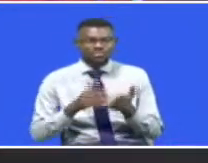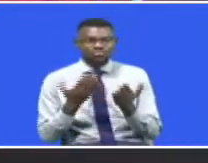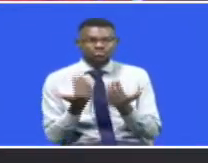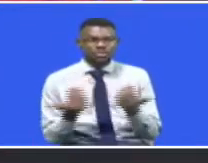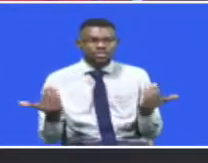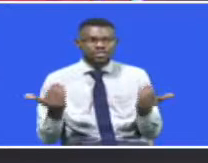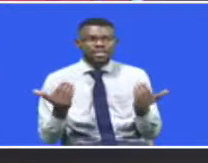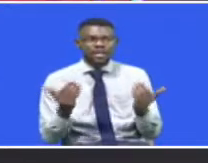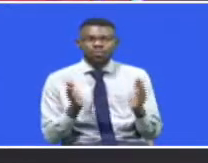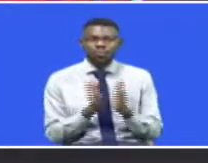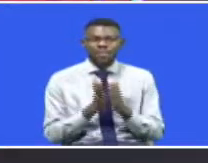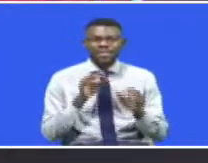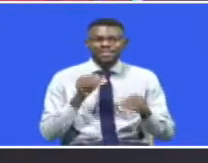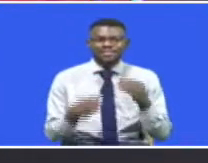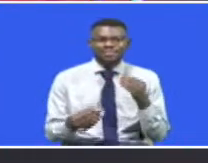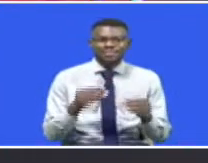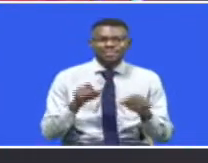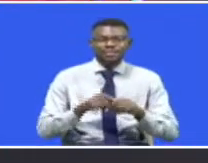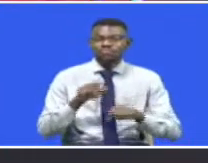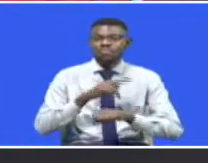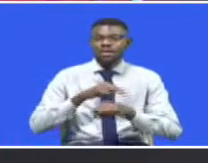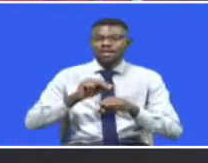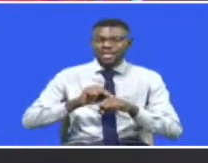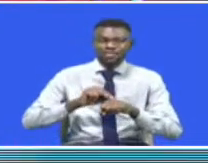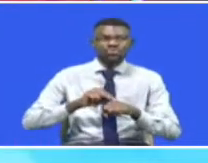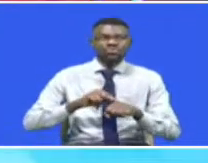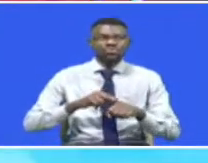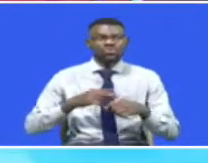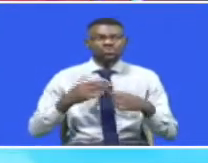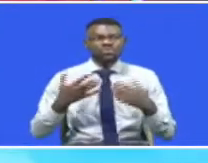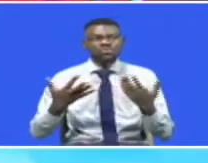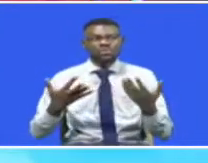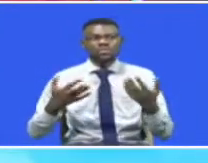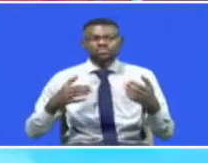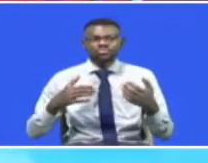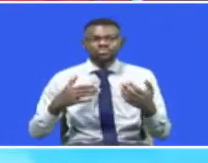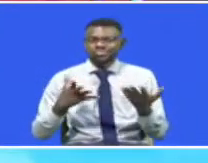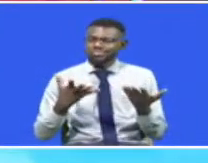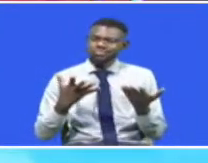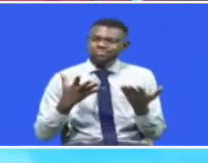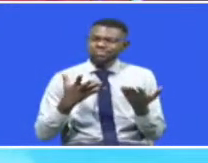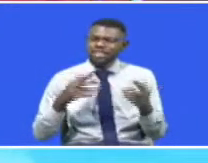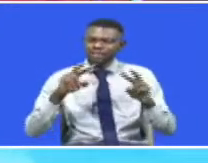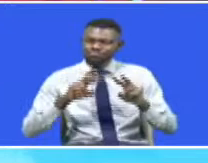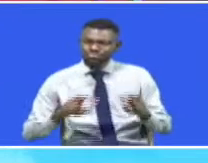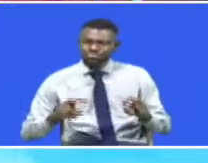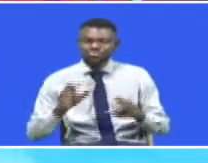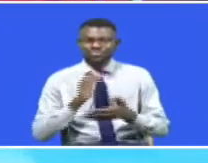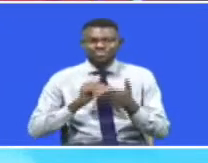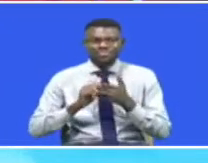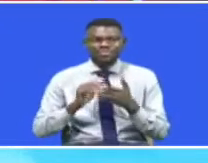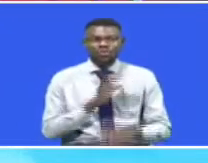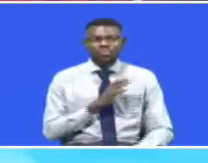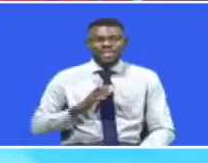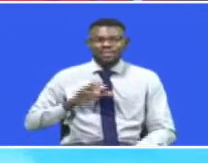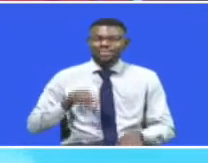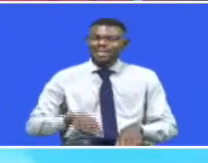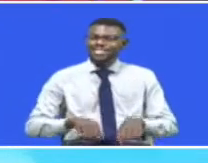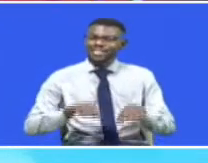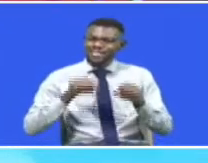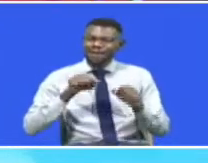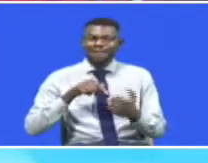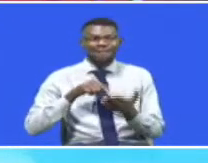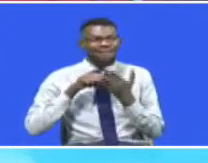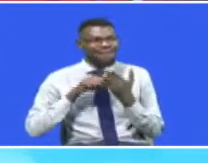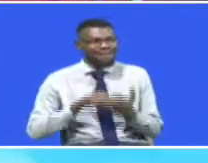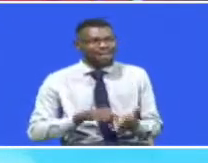Living with Disability and the National Psycho Referral Center, the Committee Chair, Julia Sumeli, further stressed the